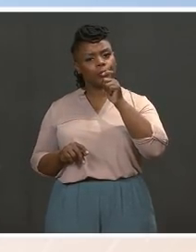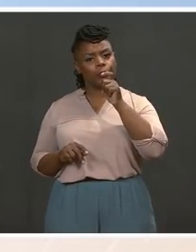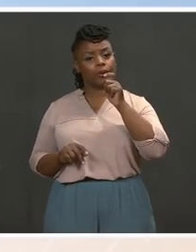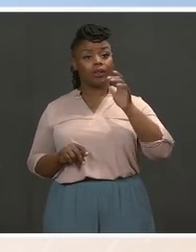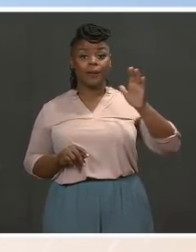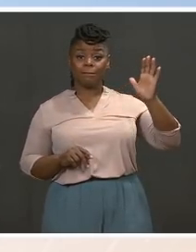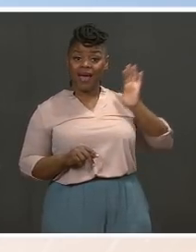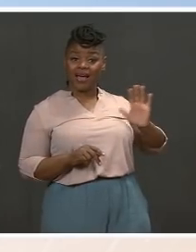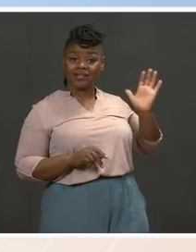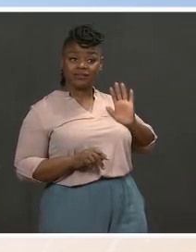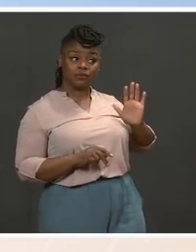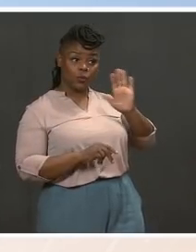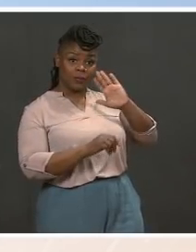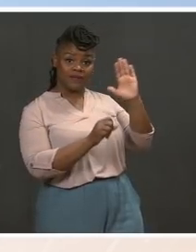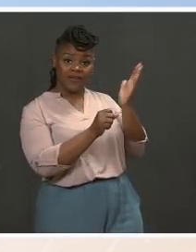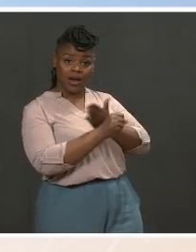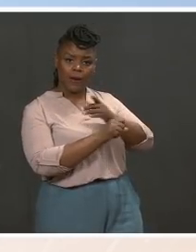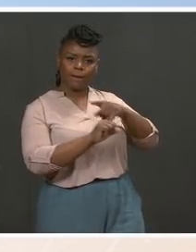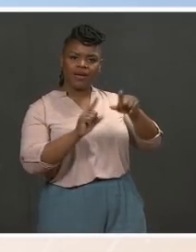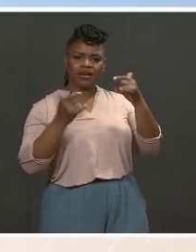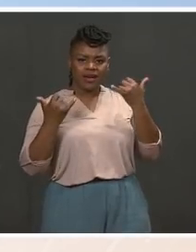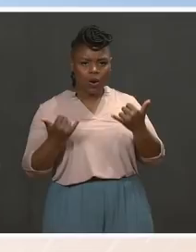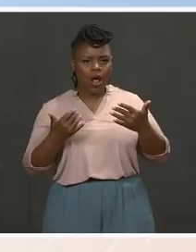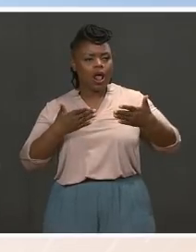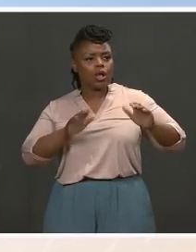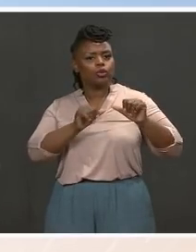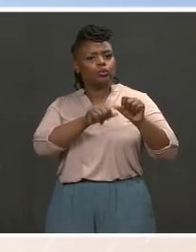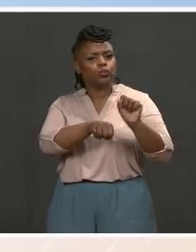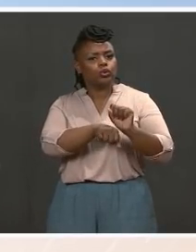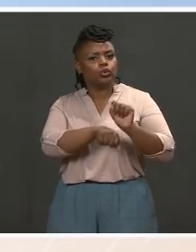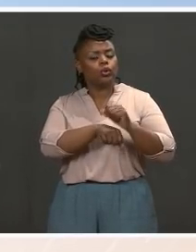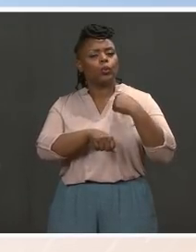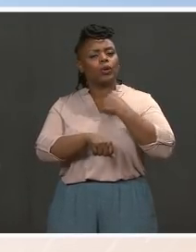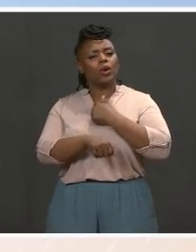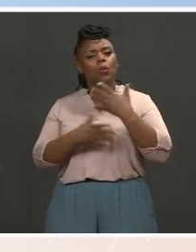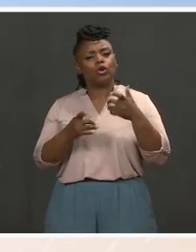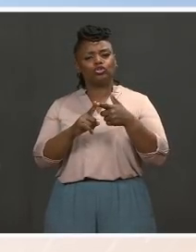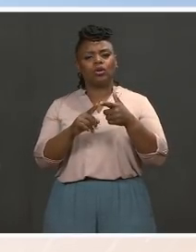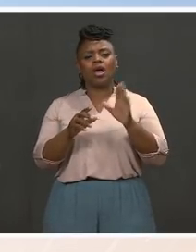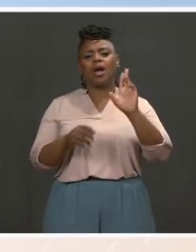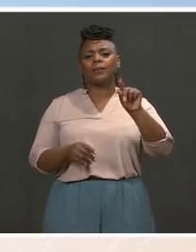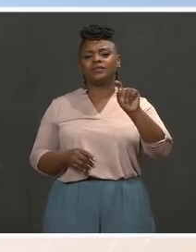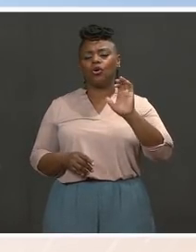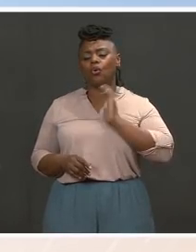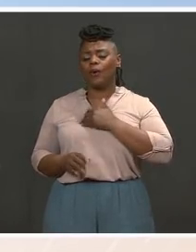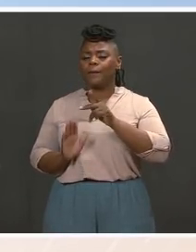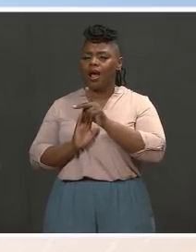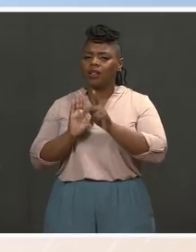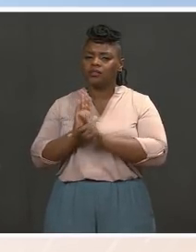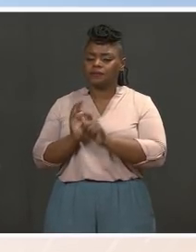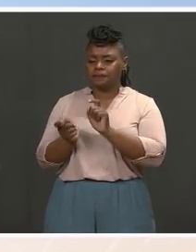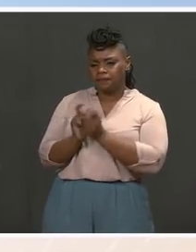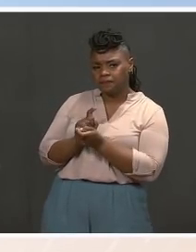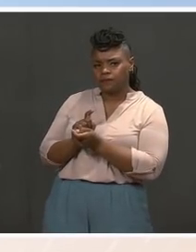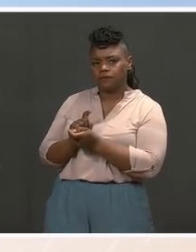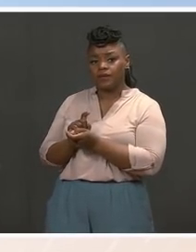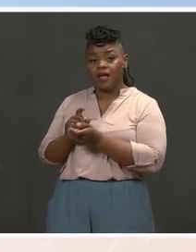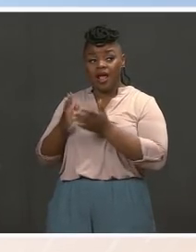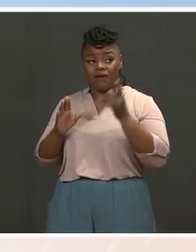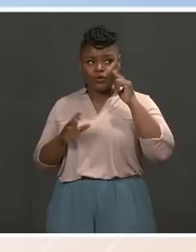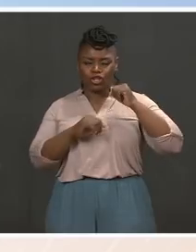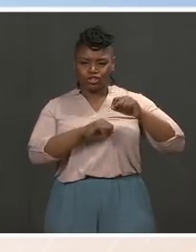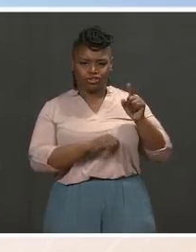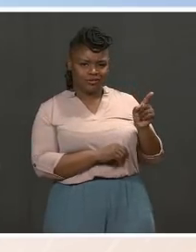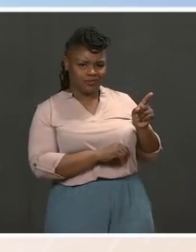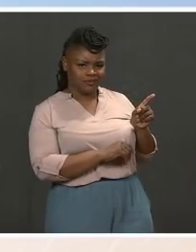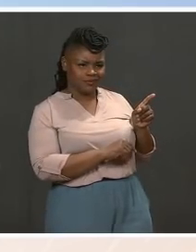to continue serving by updating our policy in coordination with the Security Service. Just to follow up on that, surely President Biden